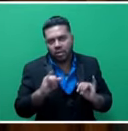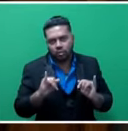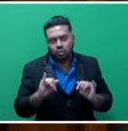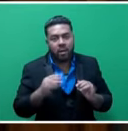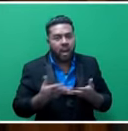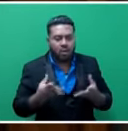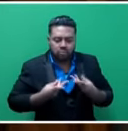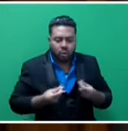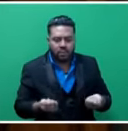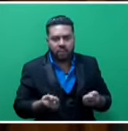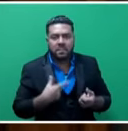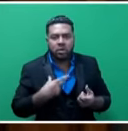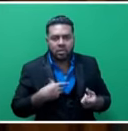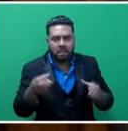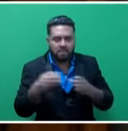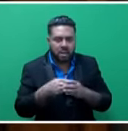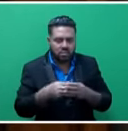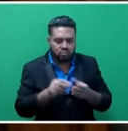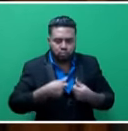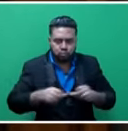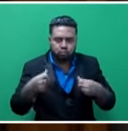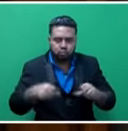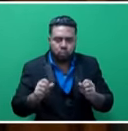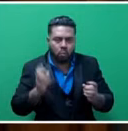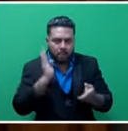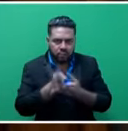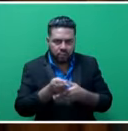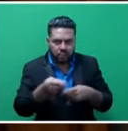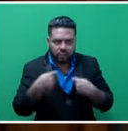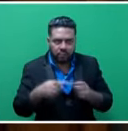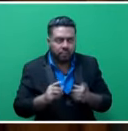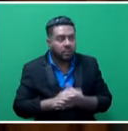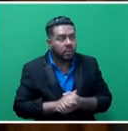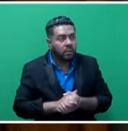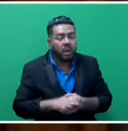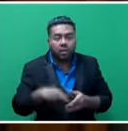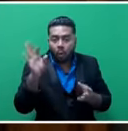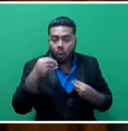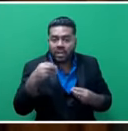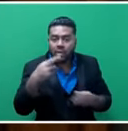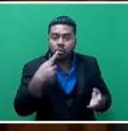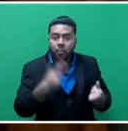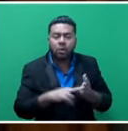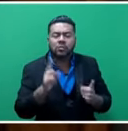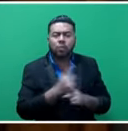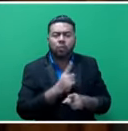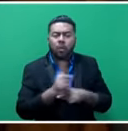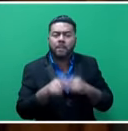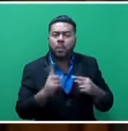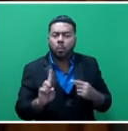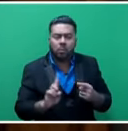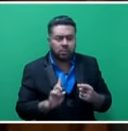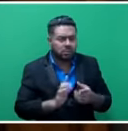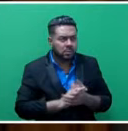was also findings about the Fiji Higher Education Grant. The audited reports found out that